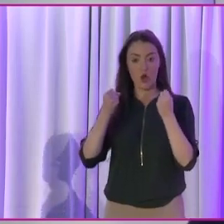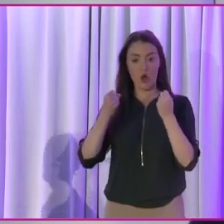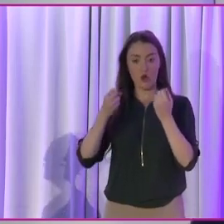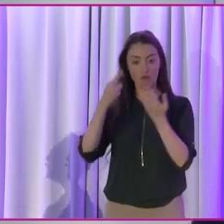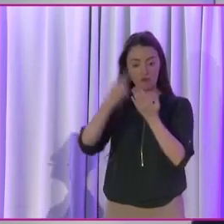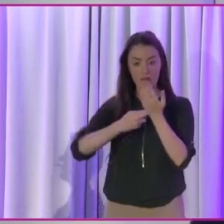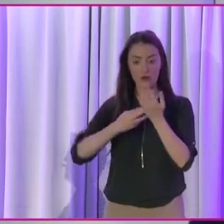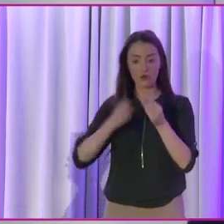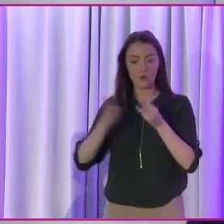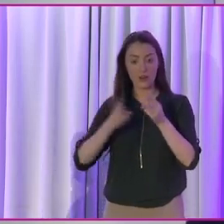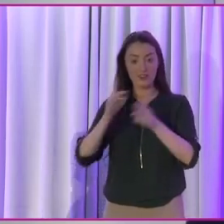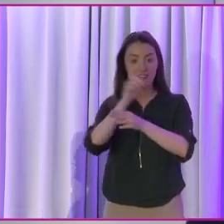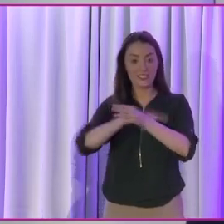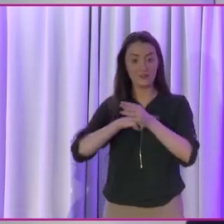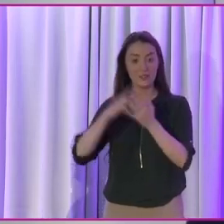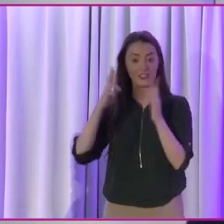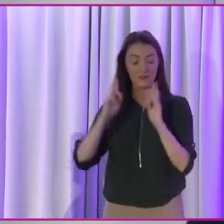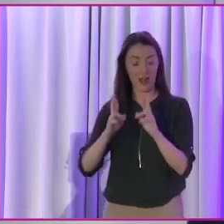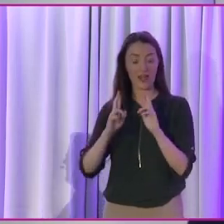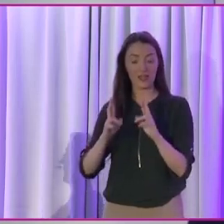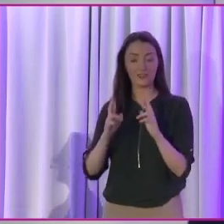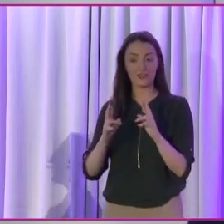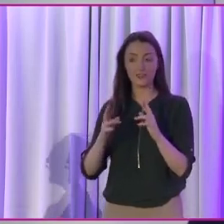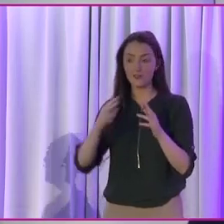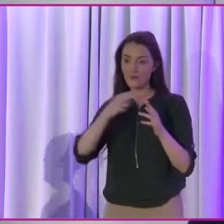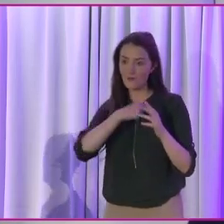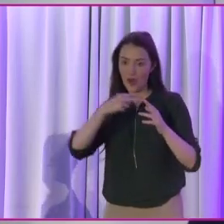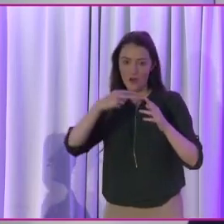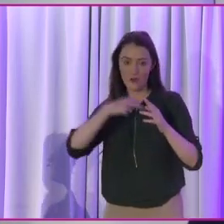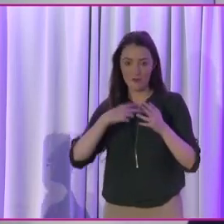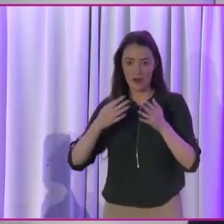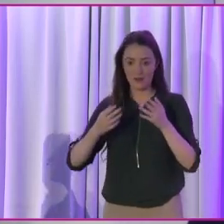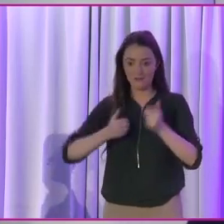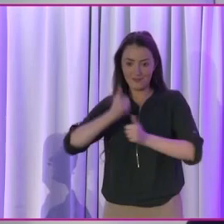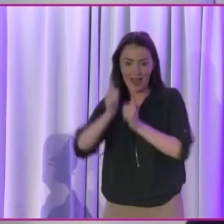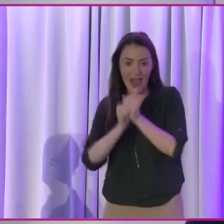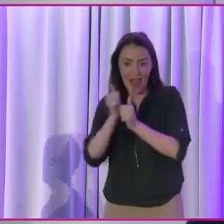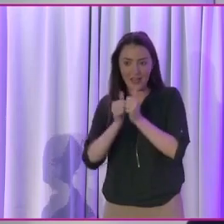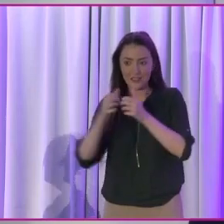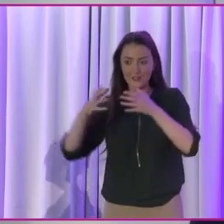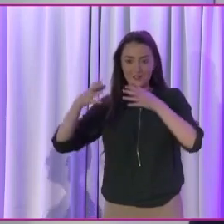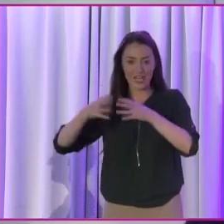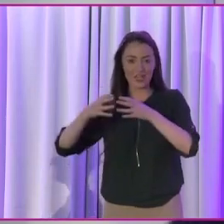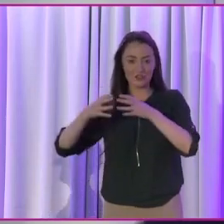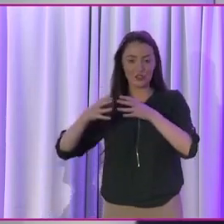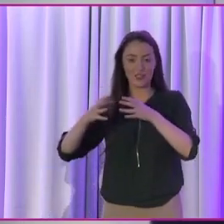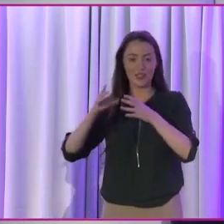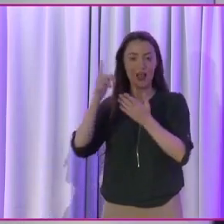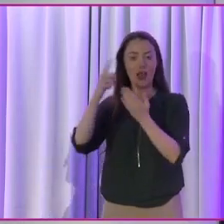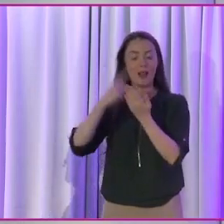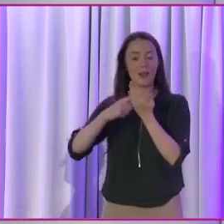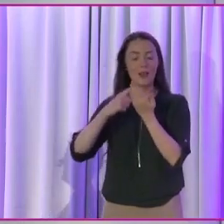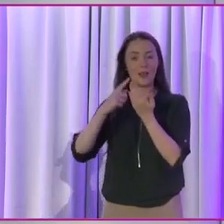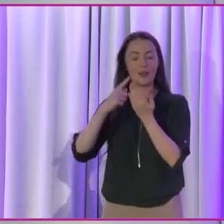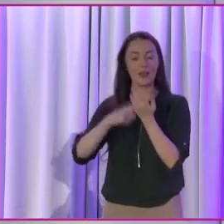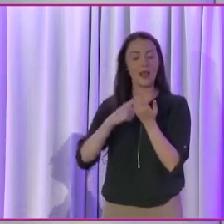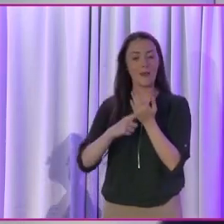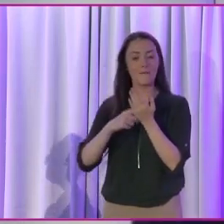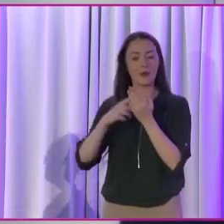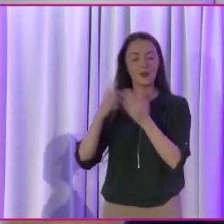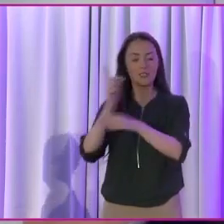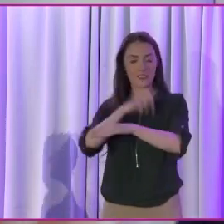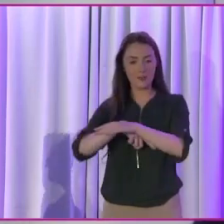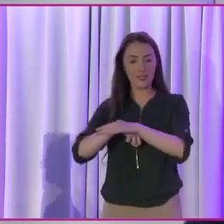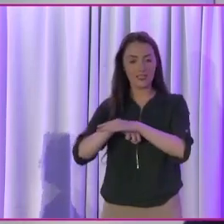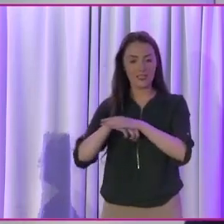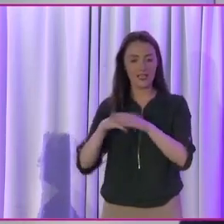working on disability rights. We have a very, very proactive section, Labour Disability, which for many years was led by the